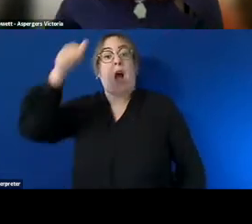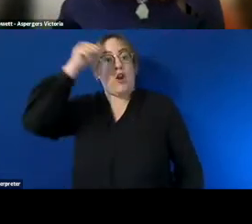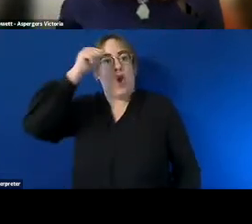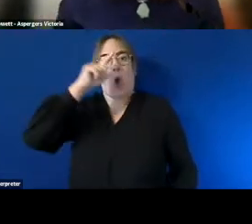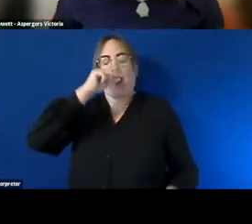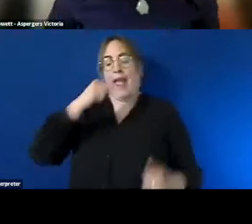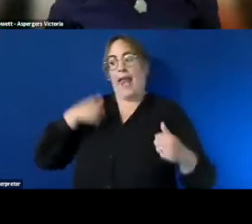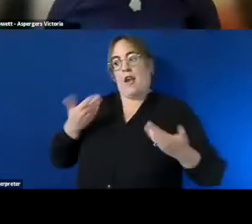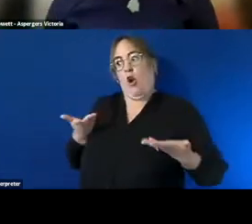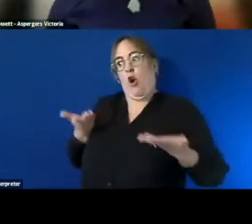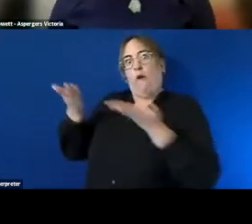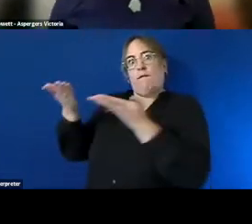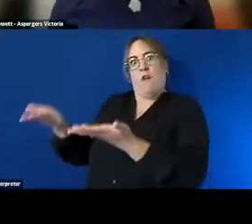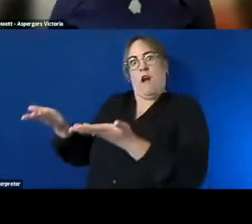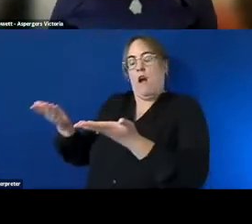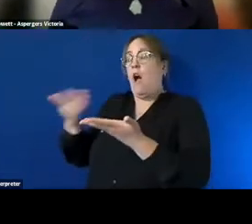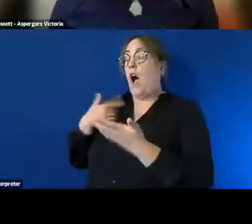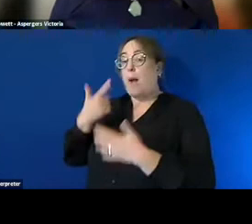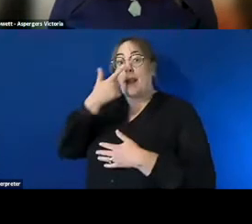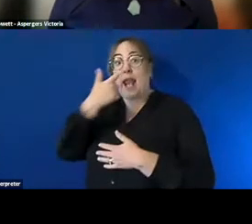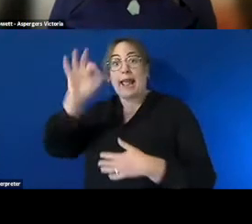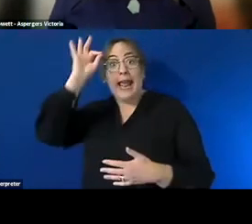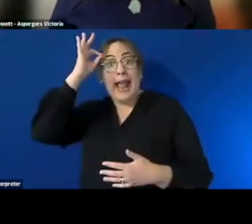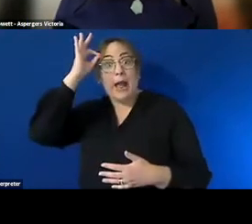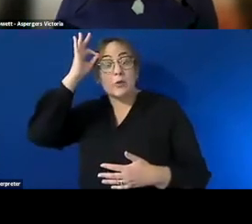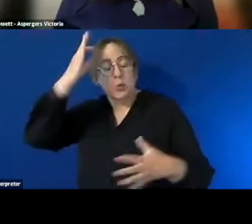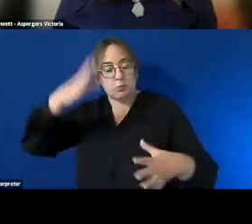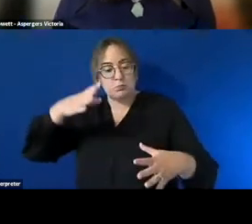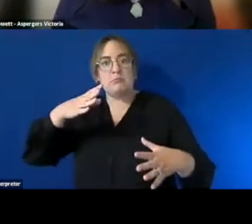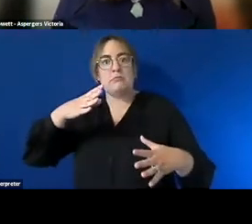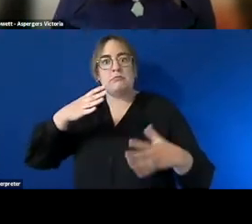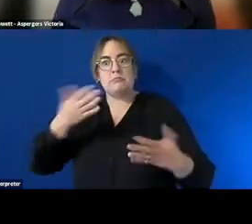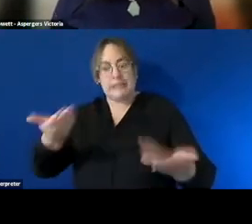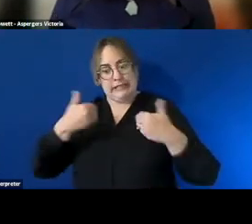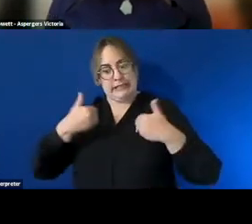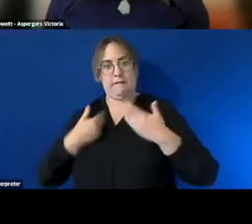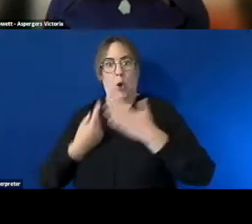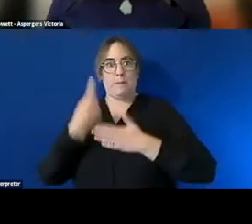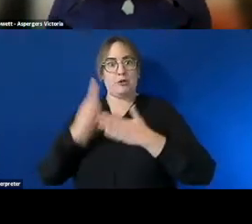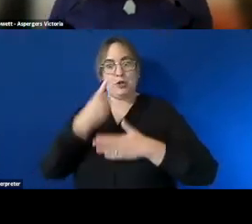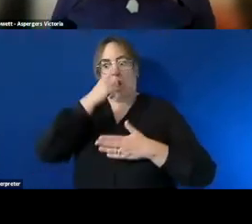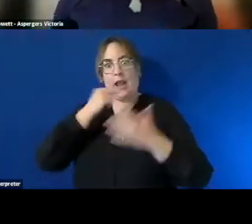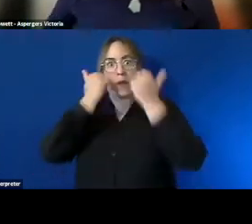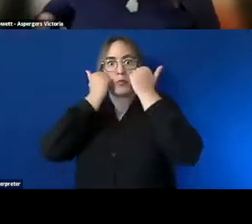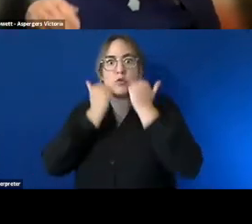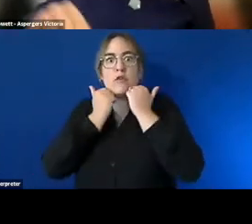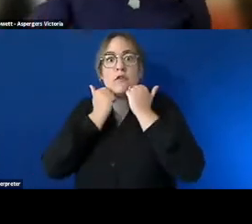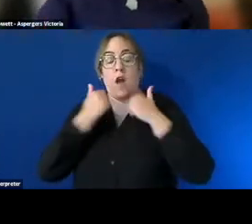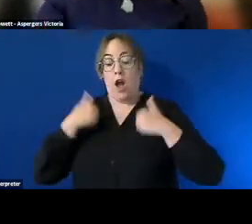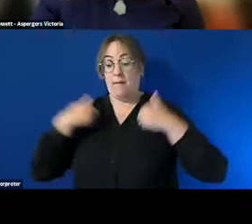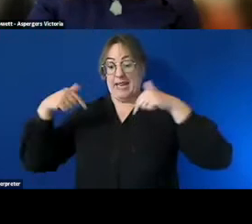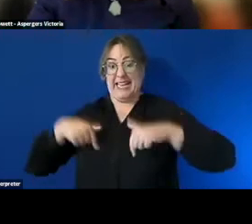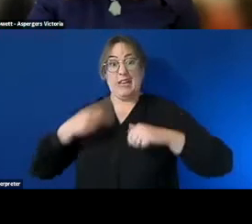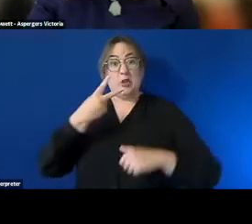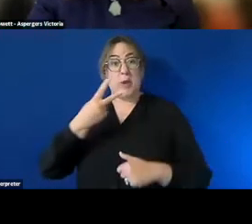a lot and i'm very lucky that council has given me the opportunity to prove that i've been here for 28 years in various years well